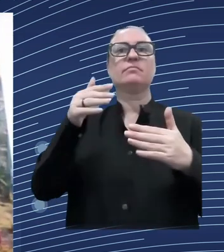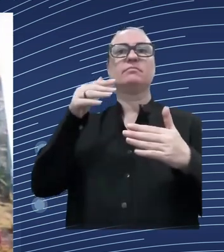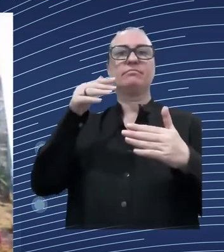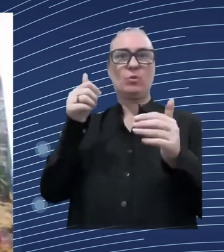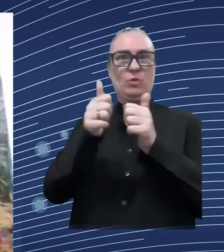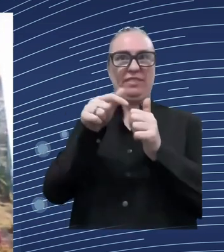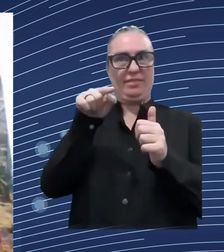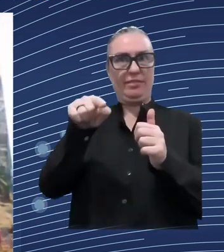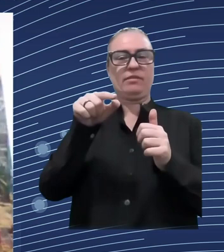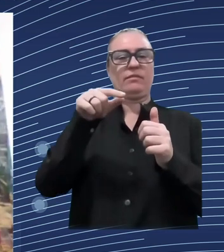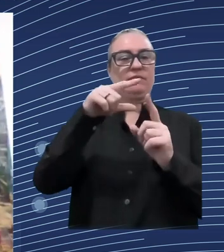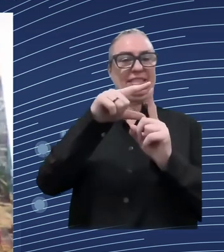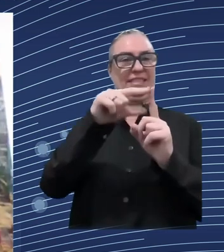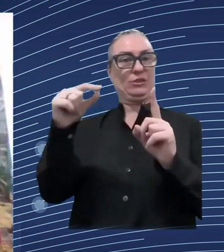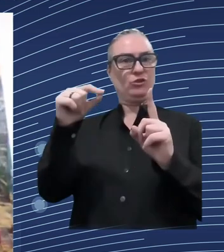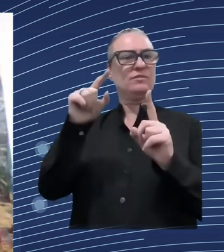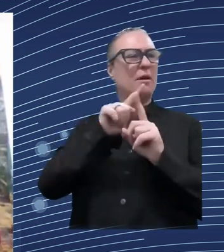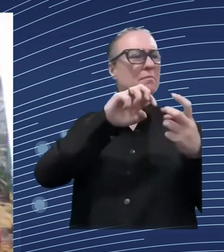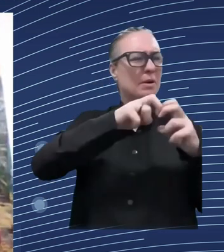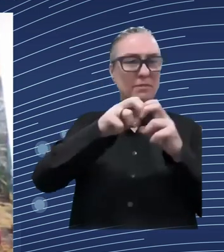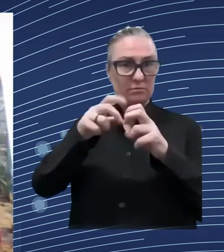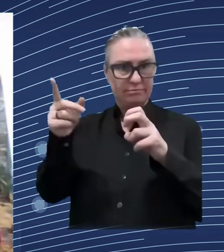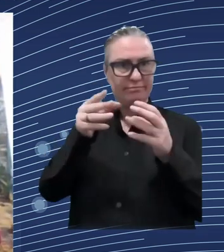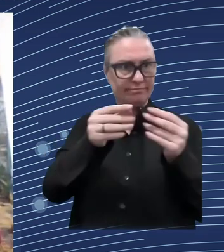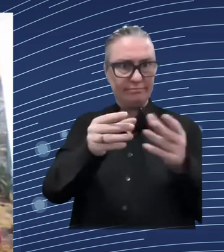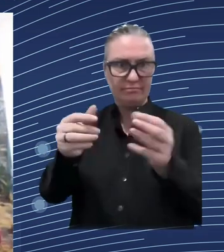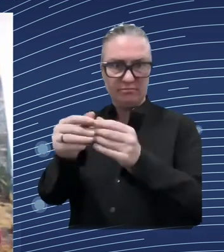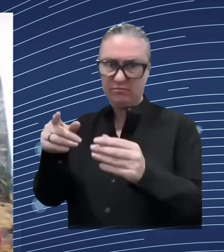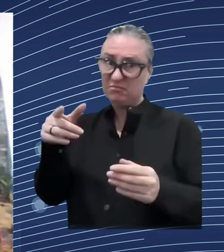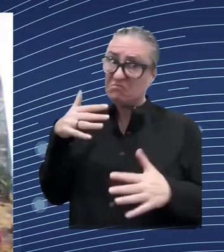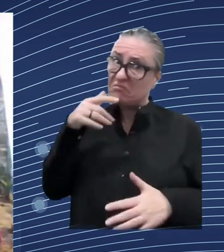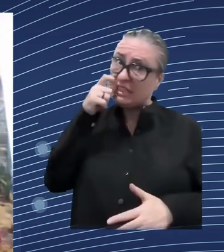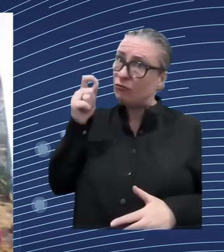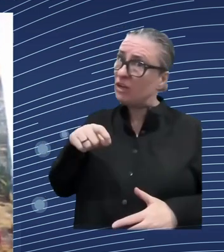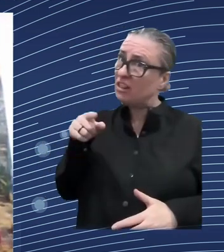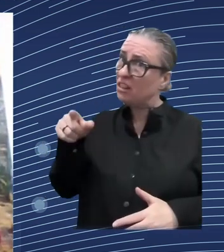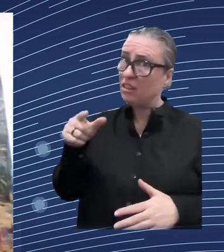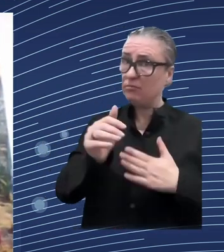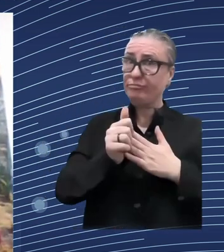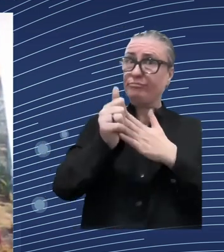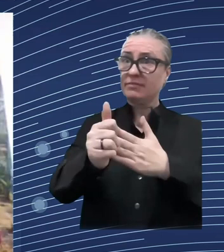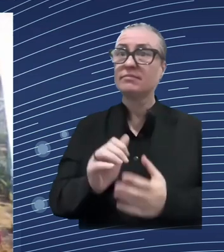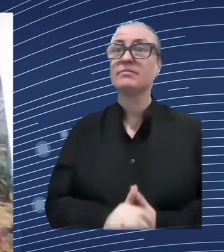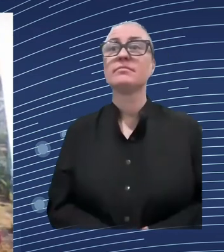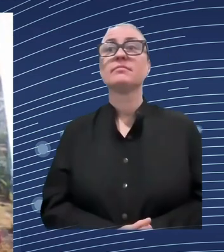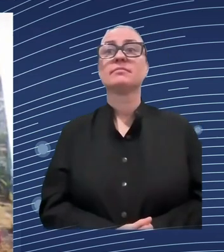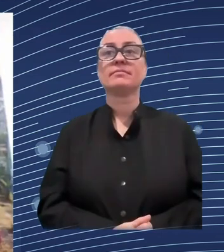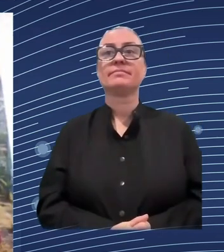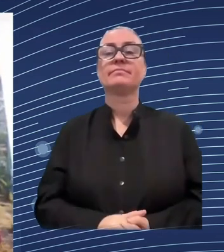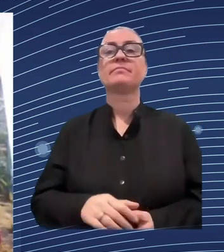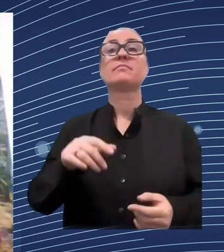mentioned before this is the digital brand of ukraine and the ukrainian government aims to digitize